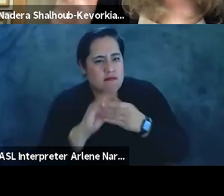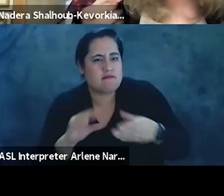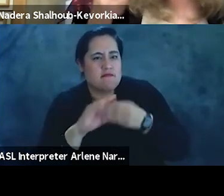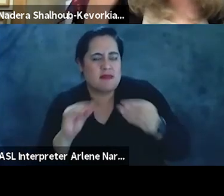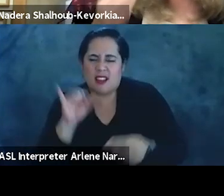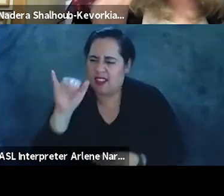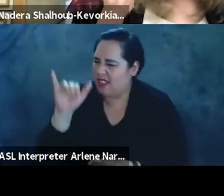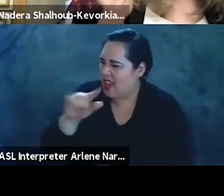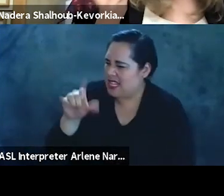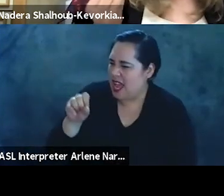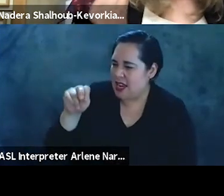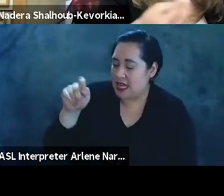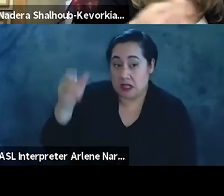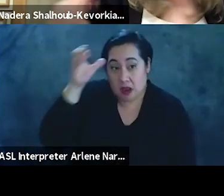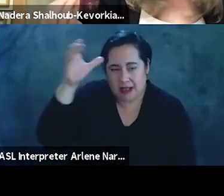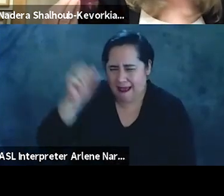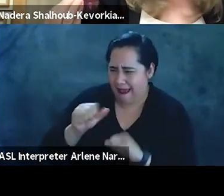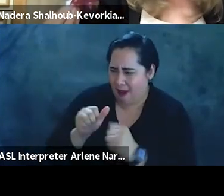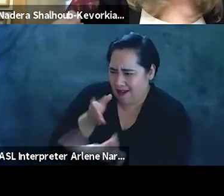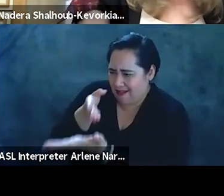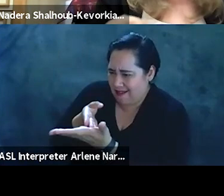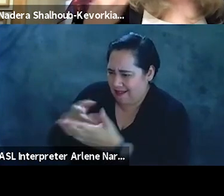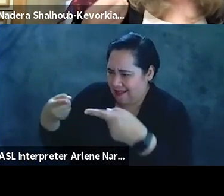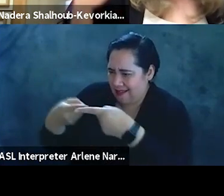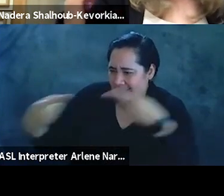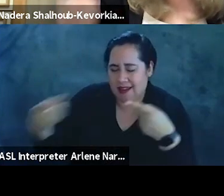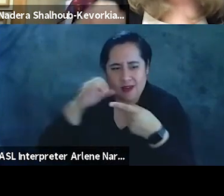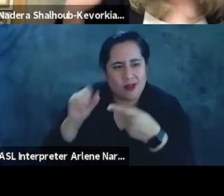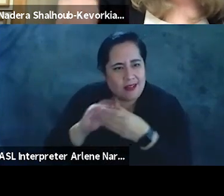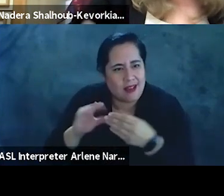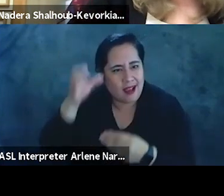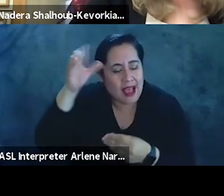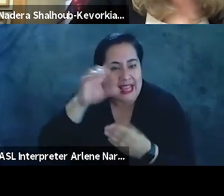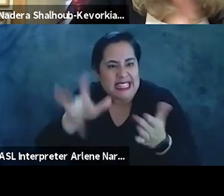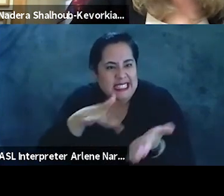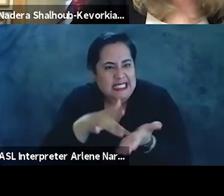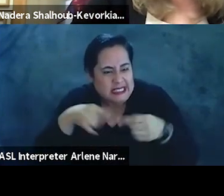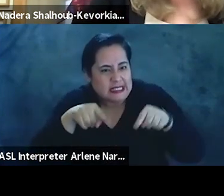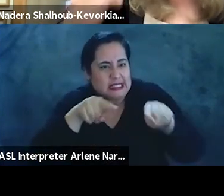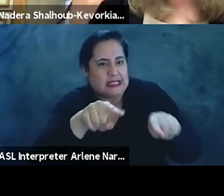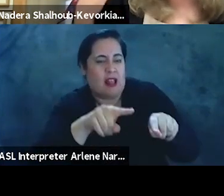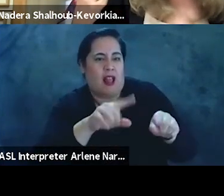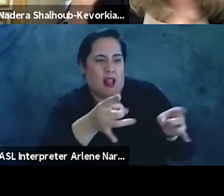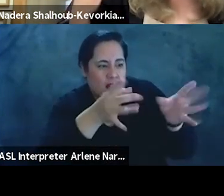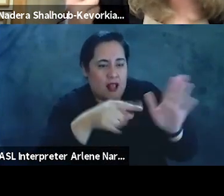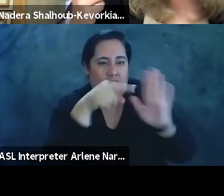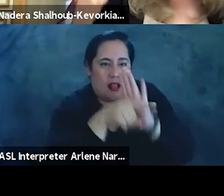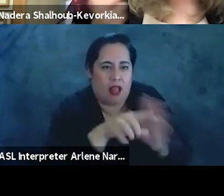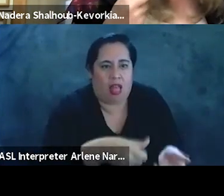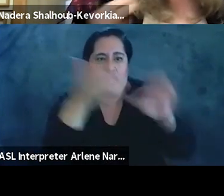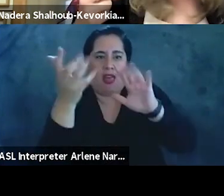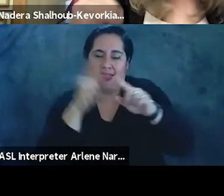sense. And how can we narrate amidst Zionist common sense in the midst of killing, uprooting, and dispossession? How can we